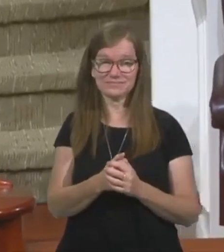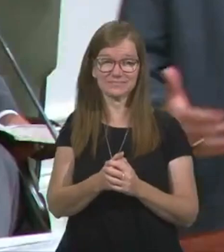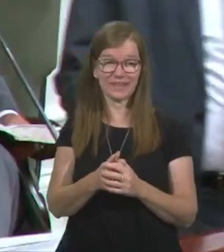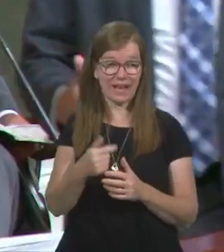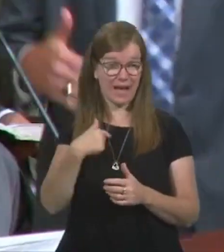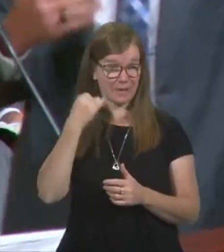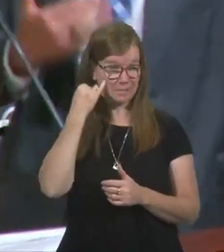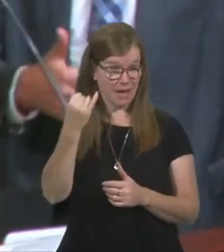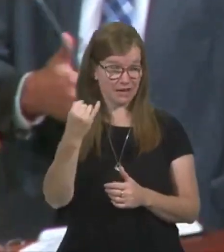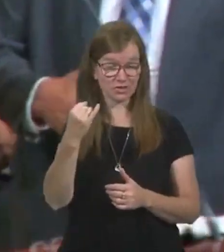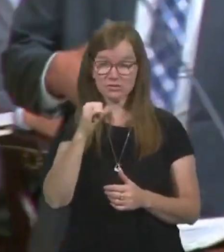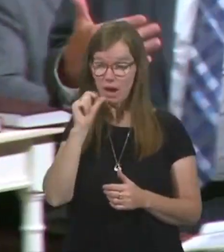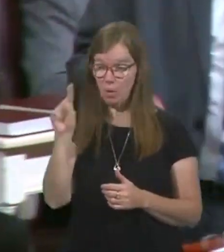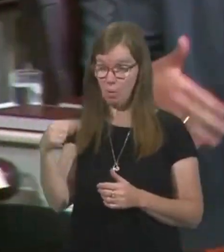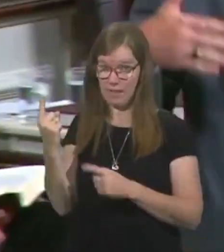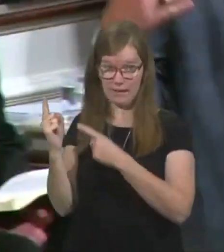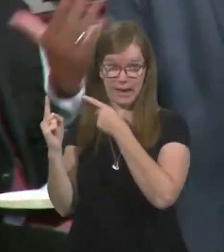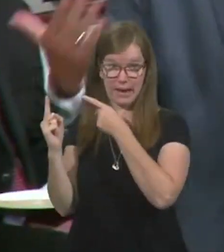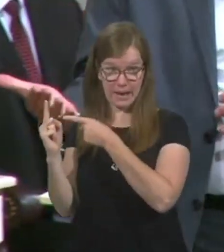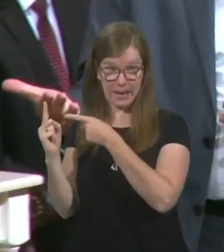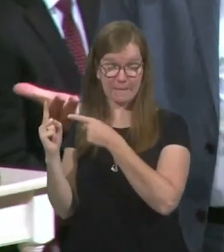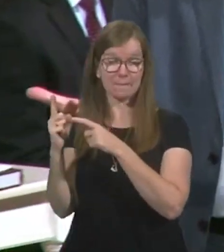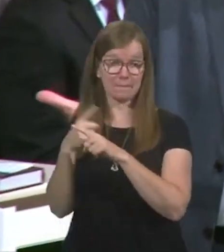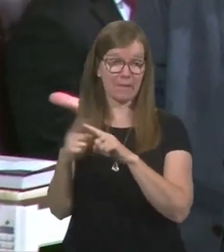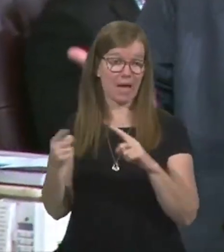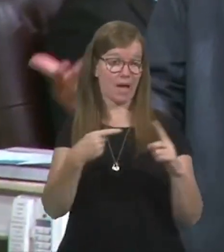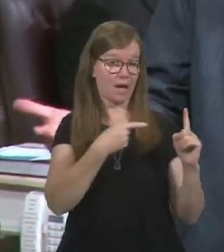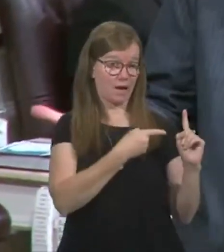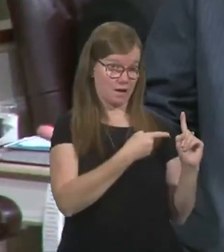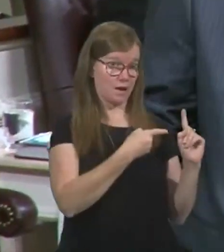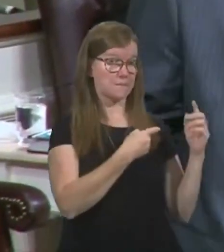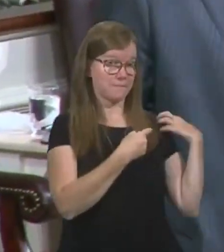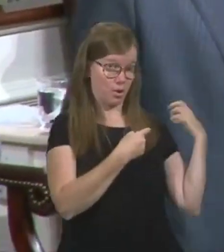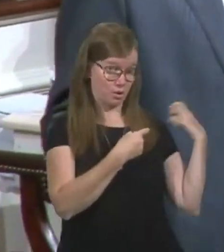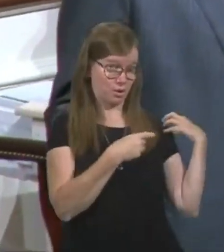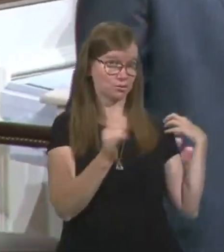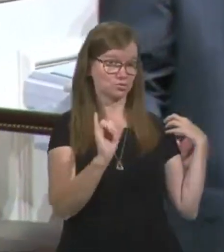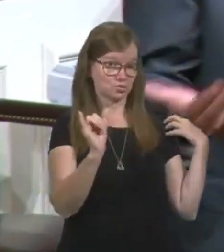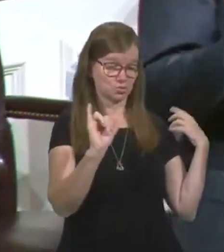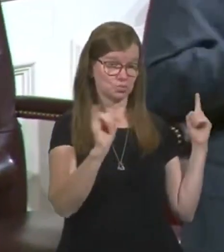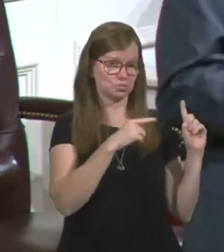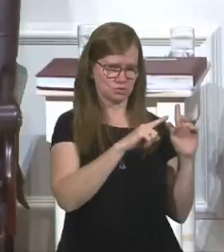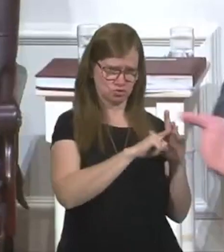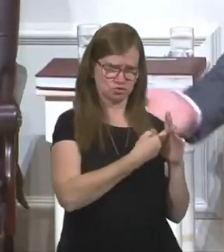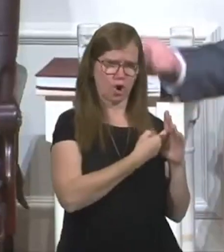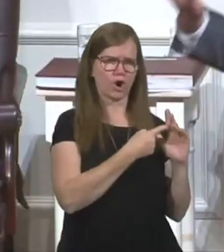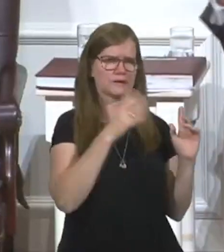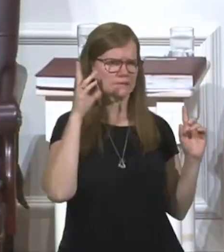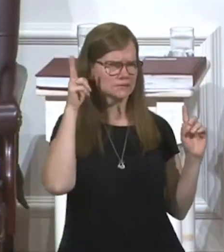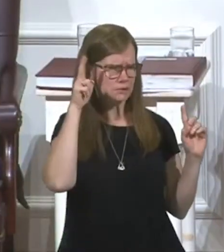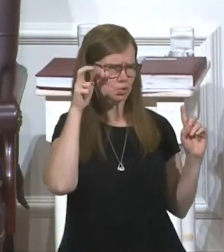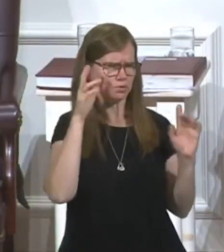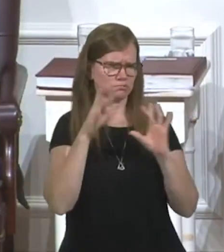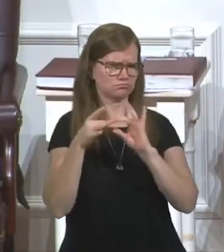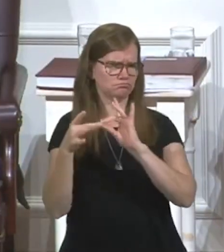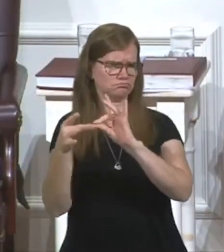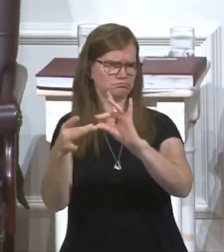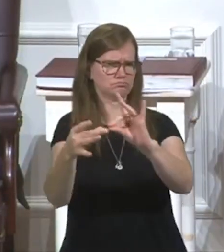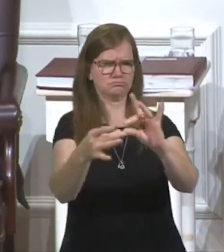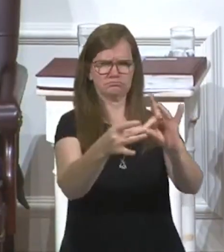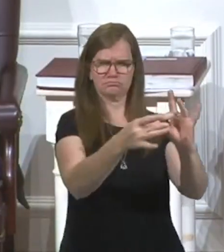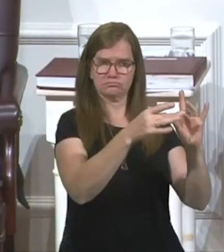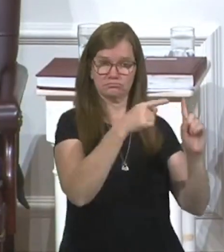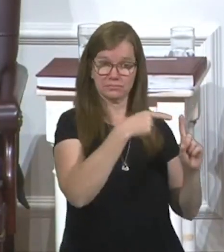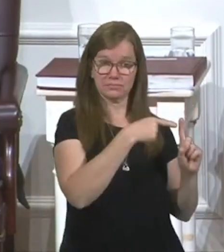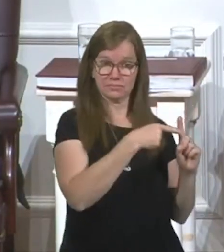I imagine not only him, but probably his boss also started hearing about it. I'm sure